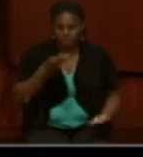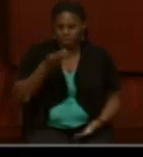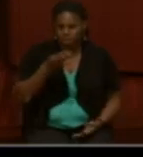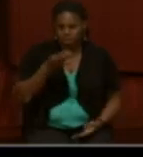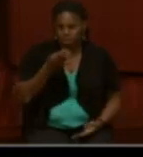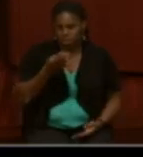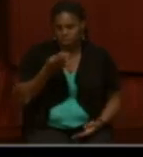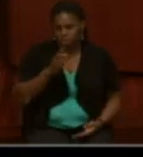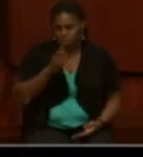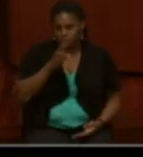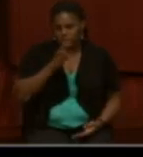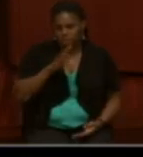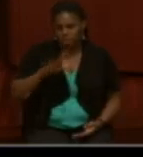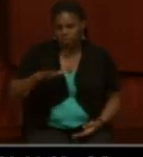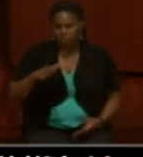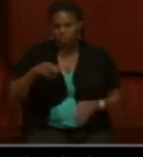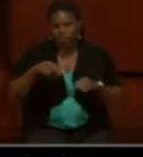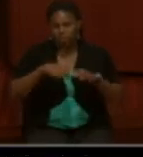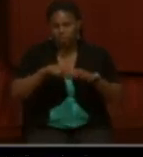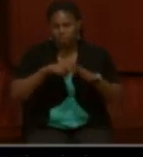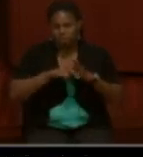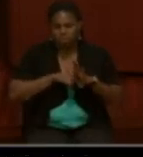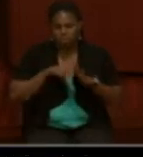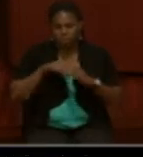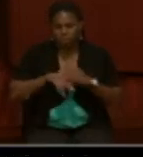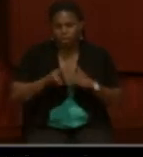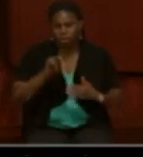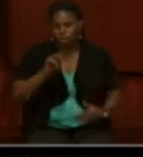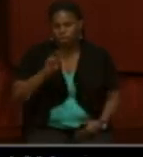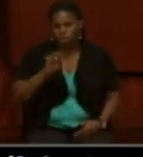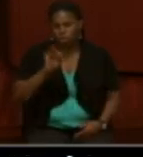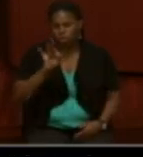in the Cavalry Cemetery in Norfolk, Virginia.